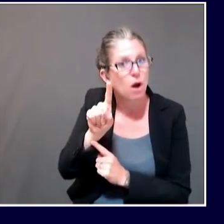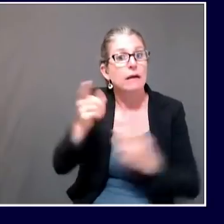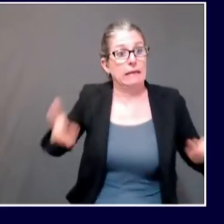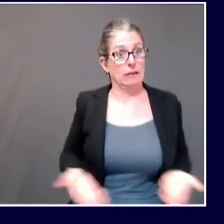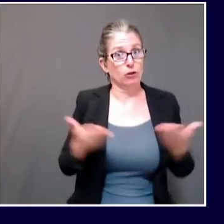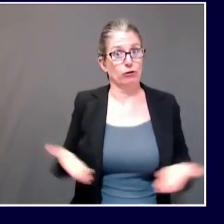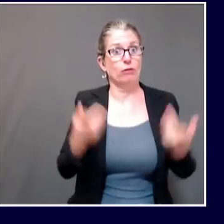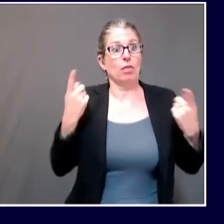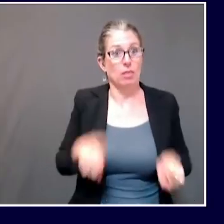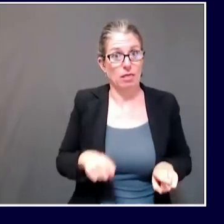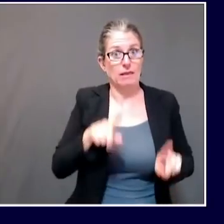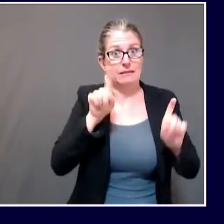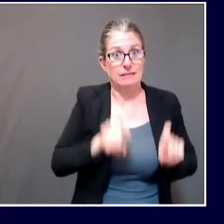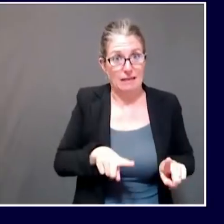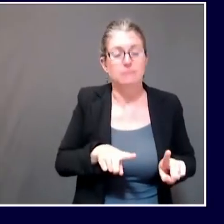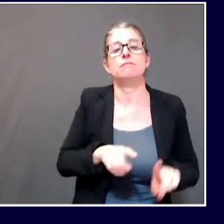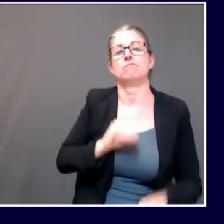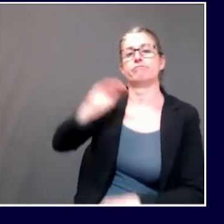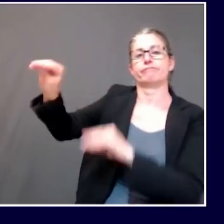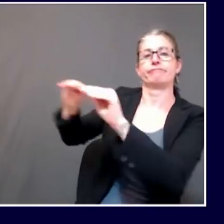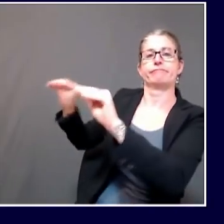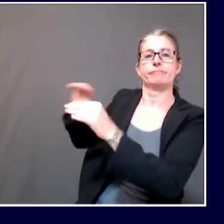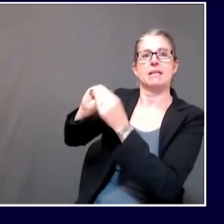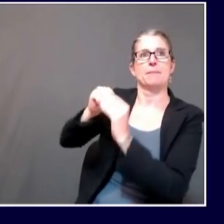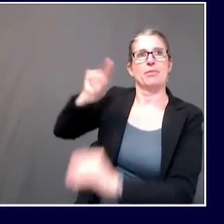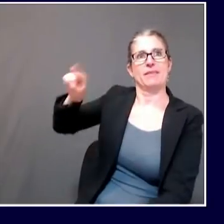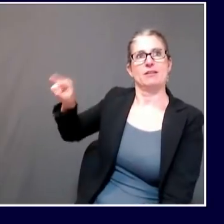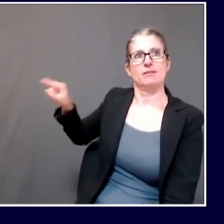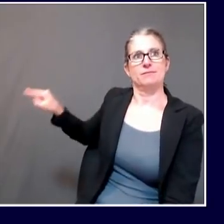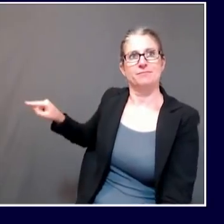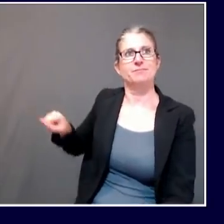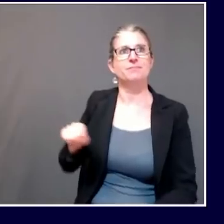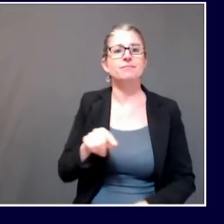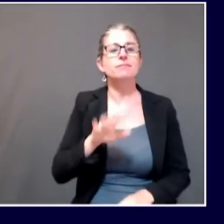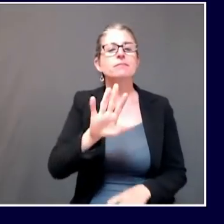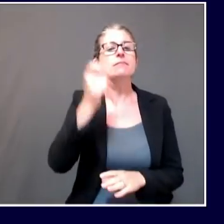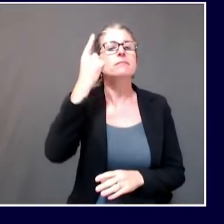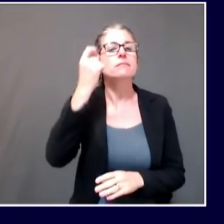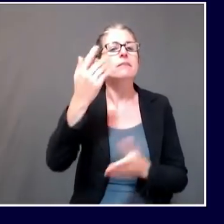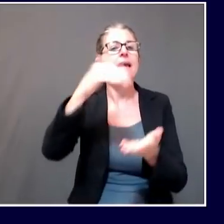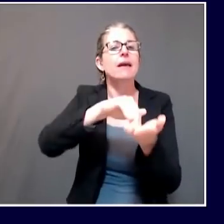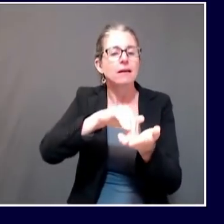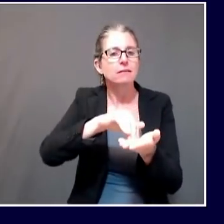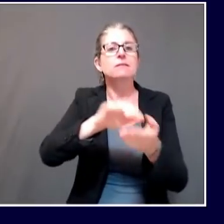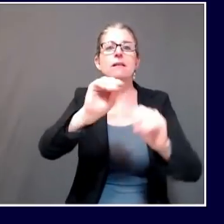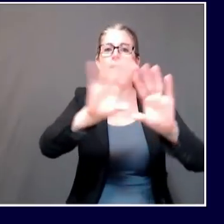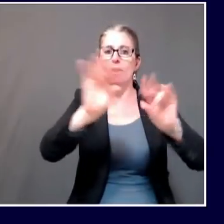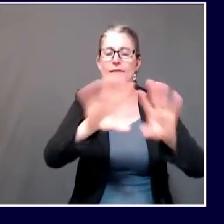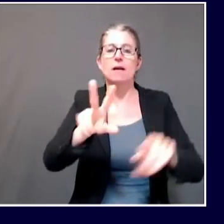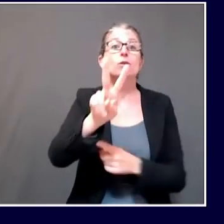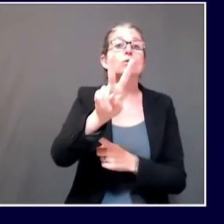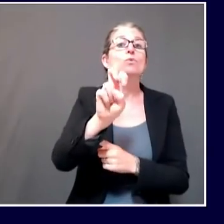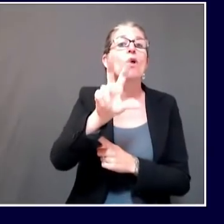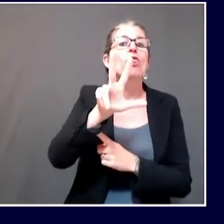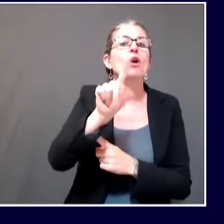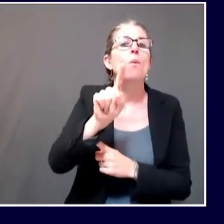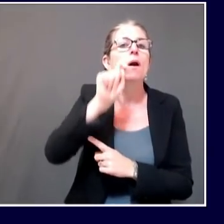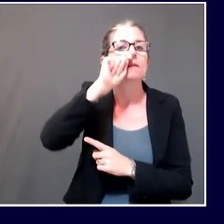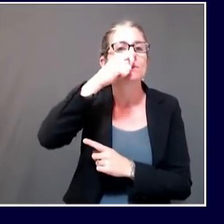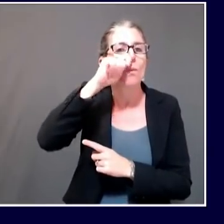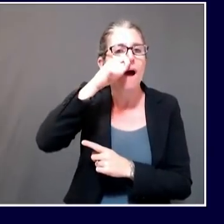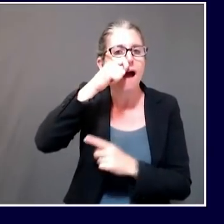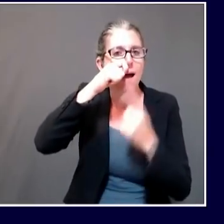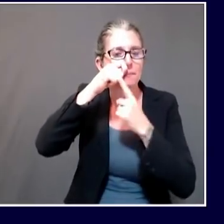231 individuals. That's 231 test results. As we've talked about at these meetings,